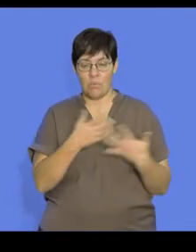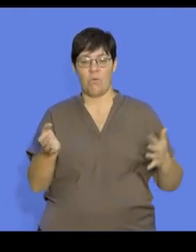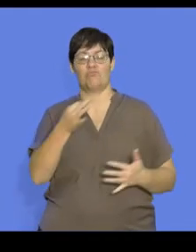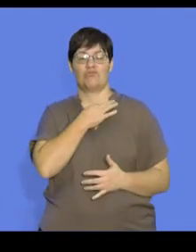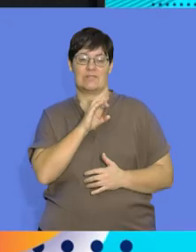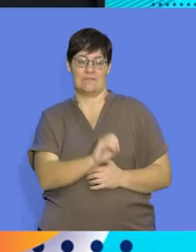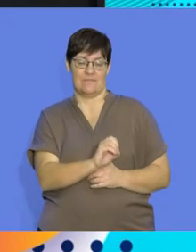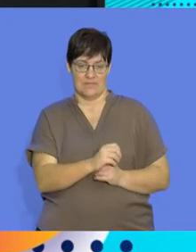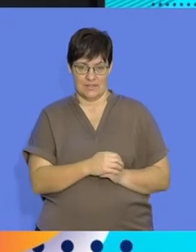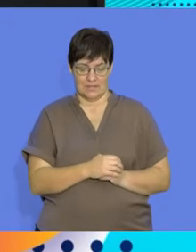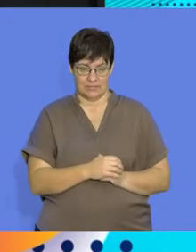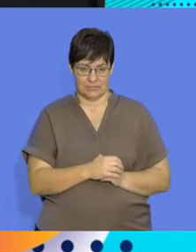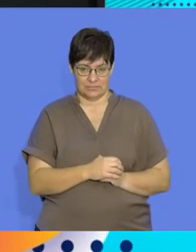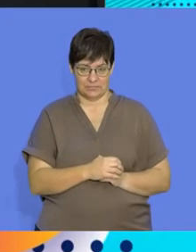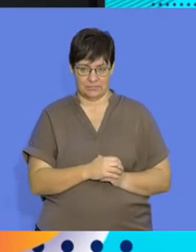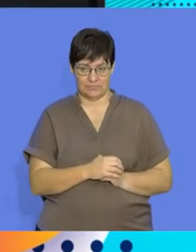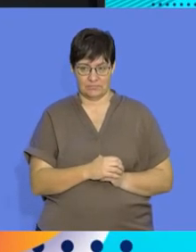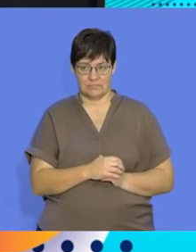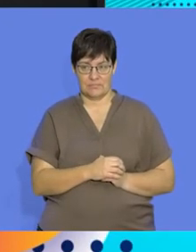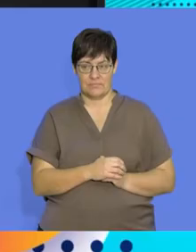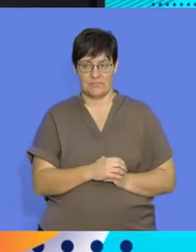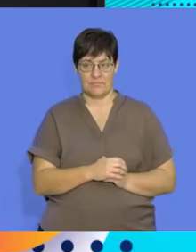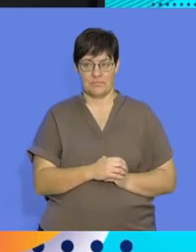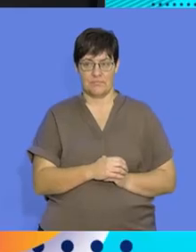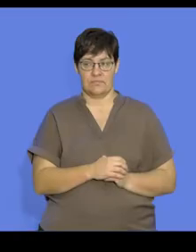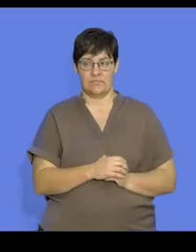risks involved with external fertilisation.